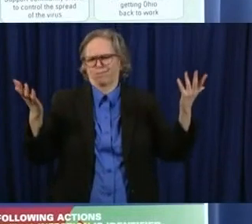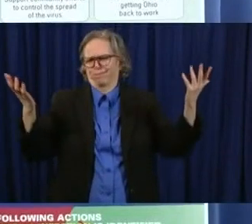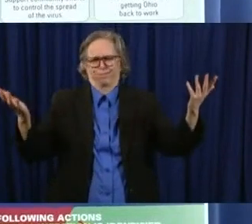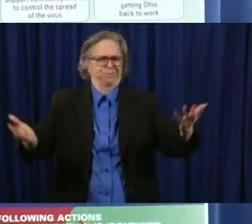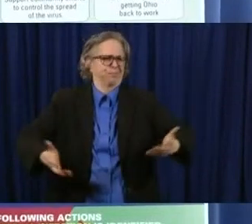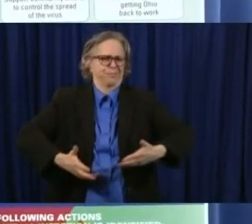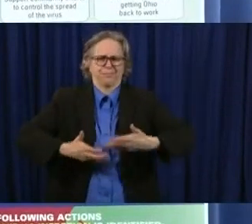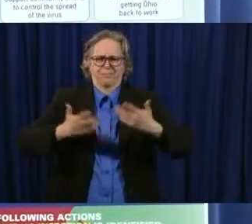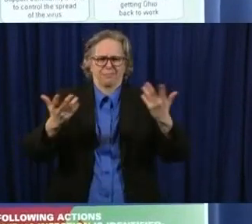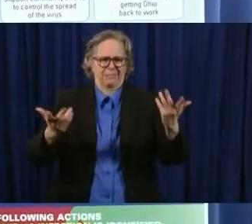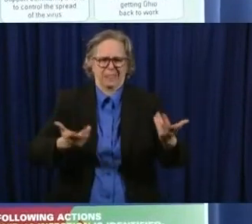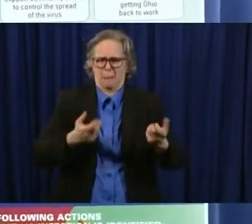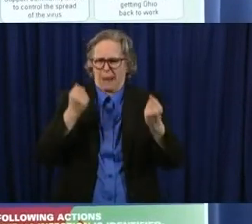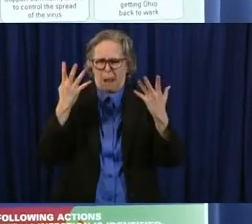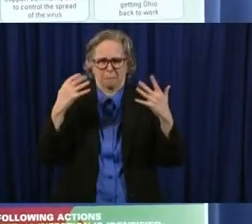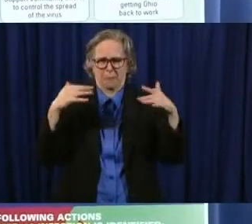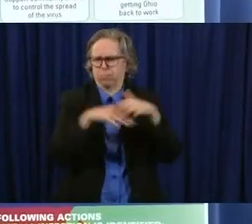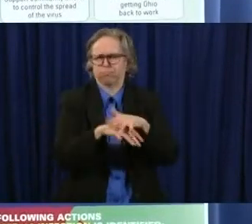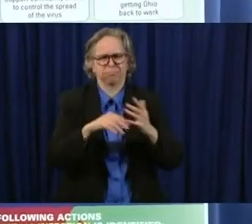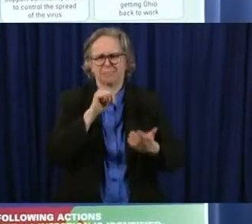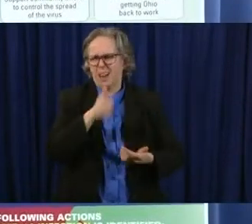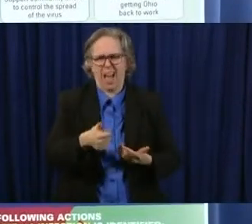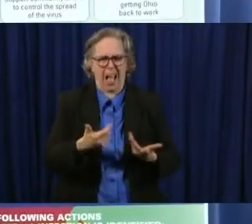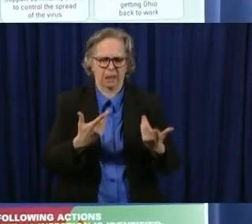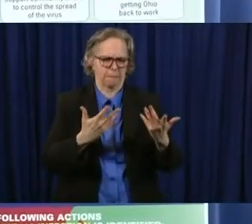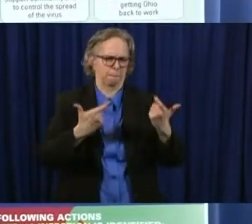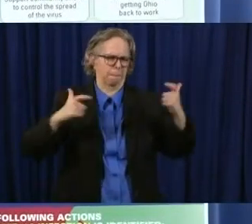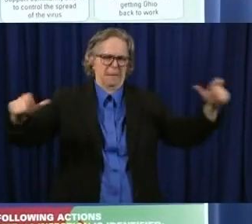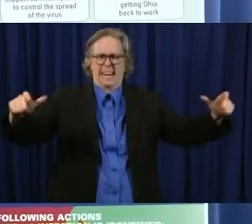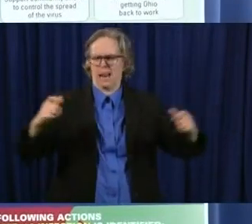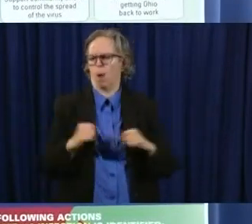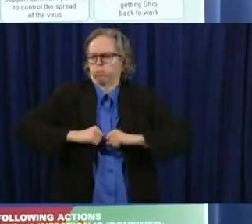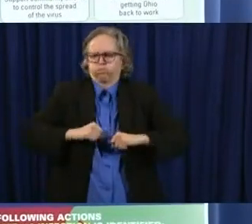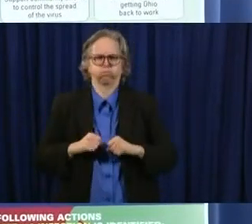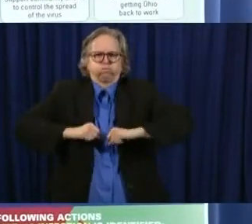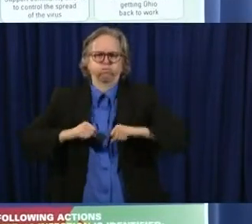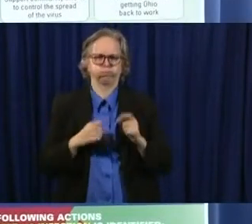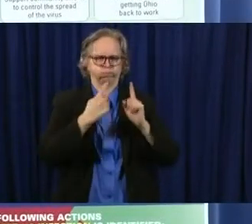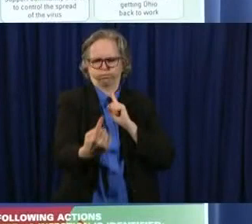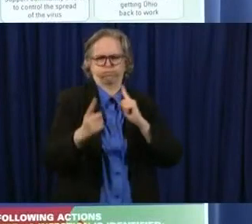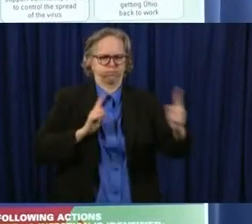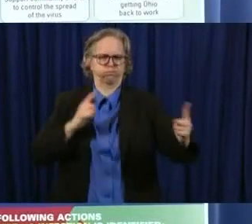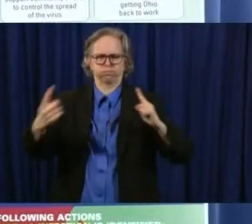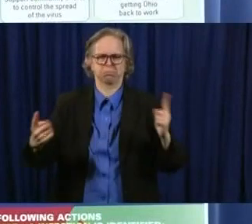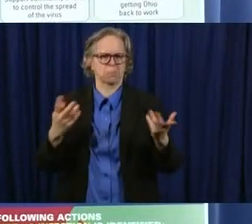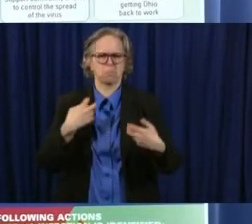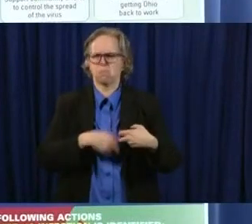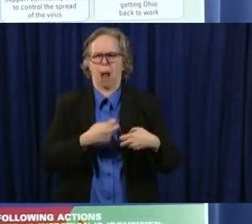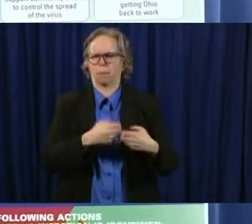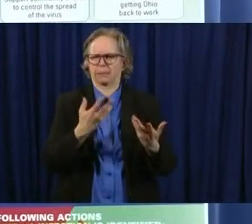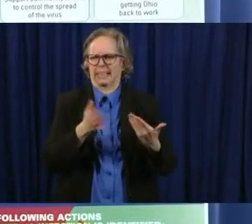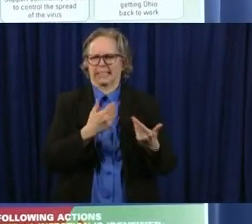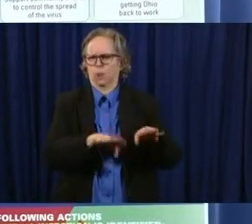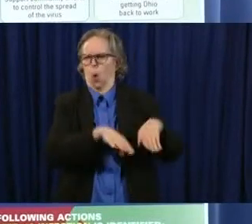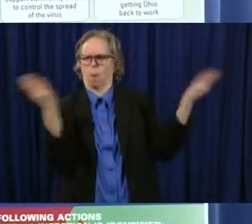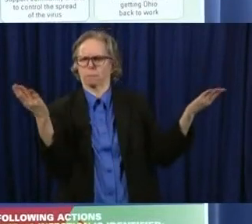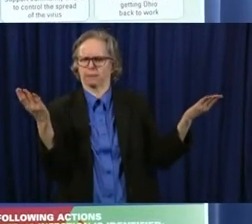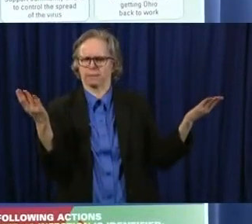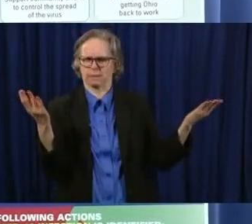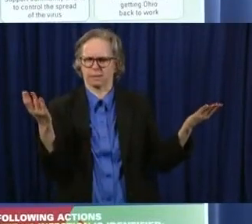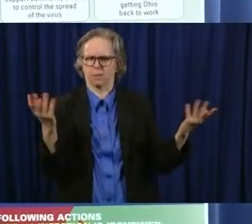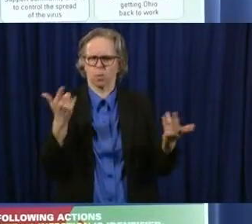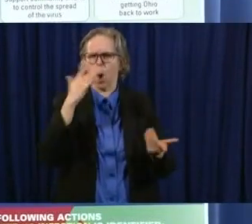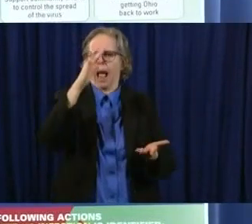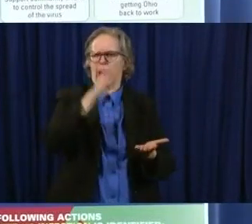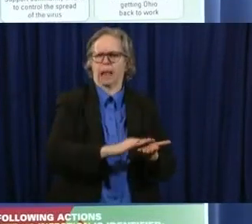traffic there's space um and you know you could say well that one that's less of a risk than some